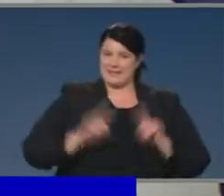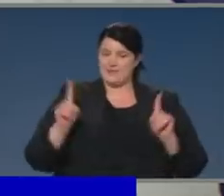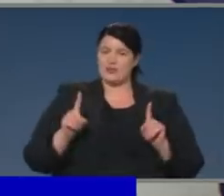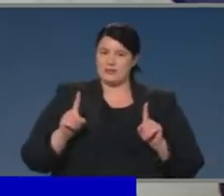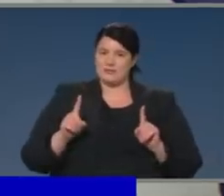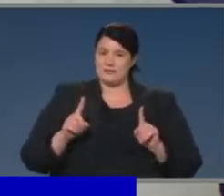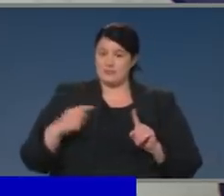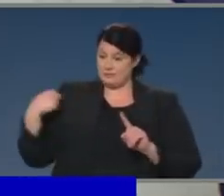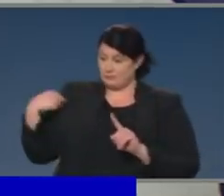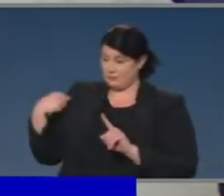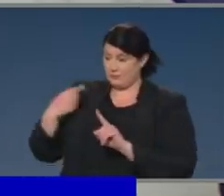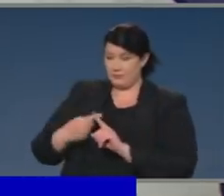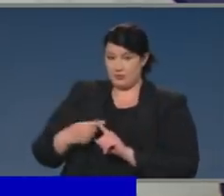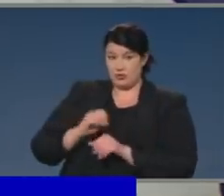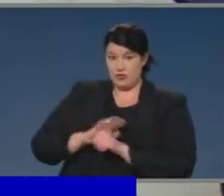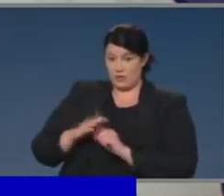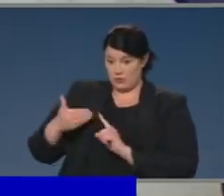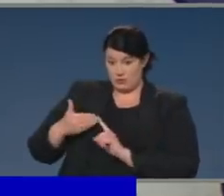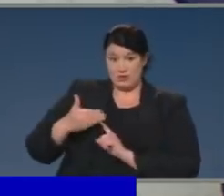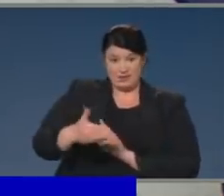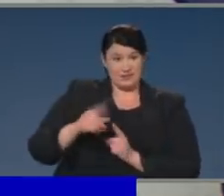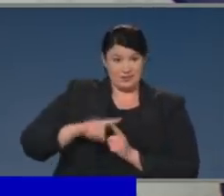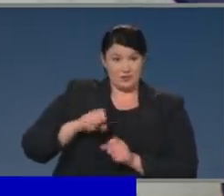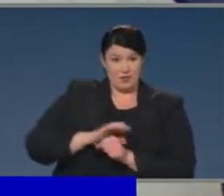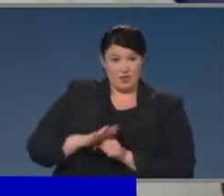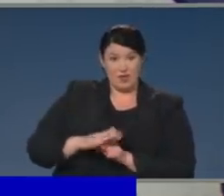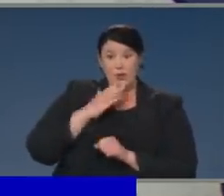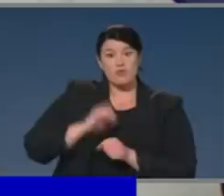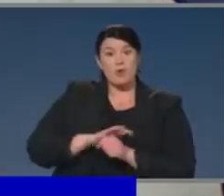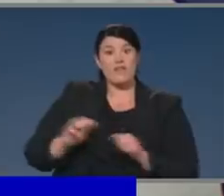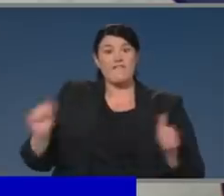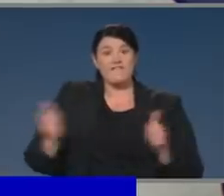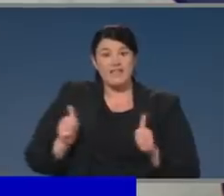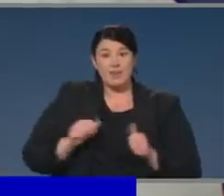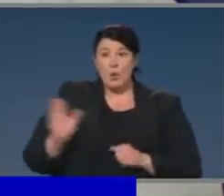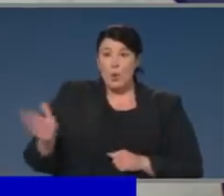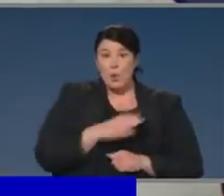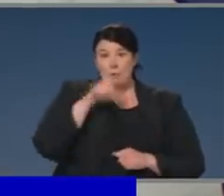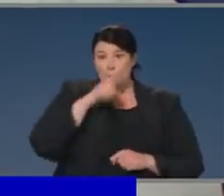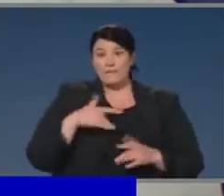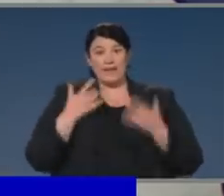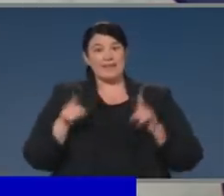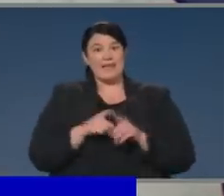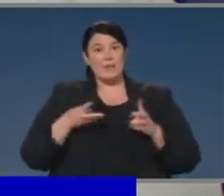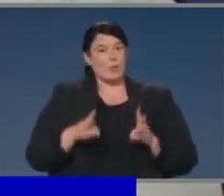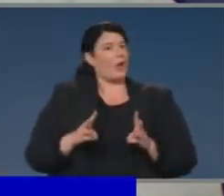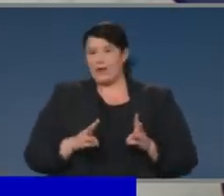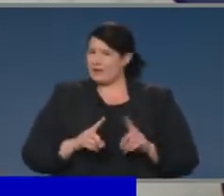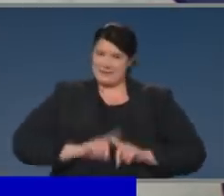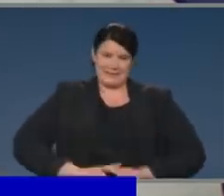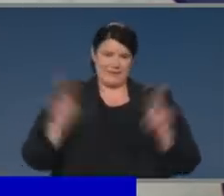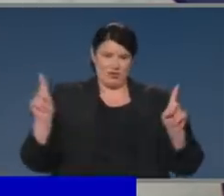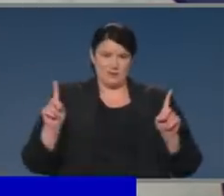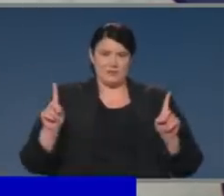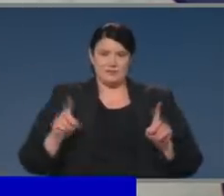pandemic, and will emerge from the pandemic with various ranges of mental illness and mental health issues, and mental wellbeing.